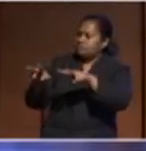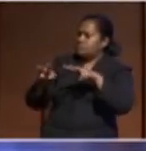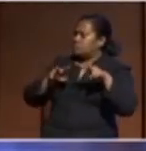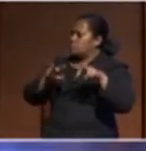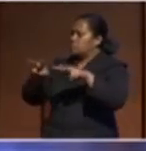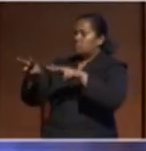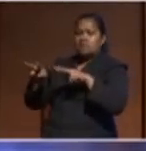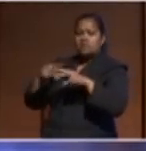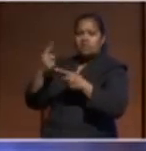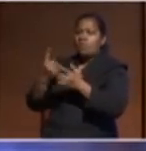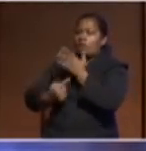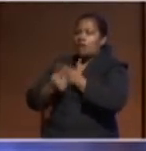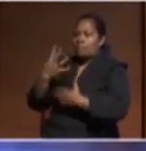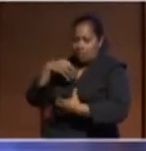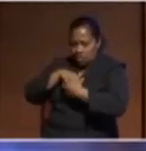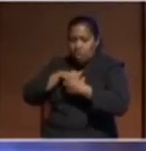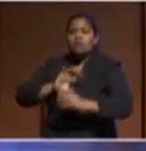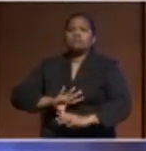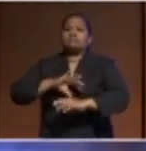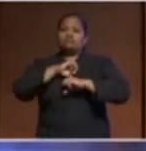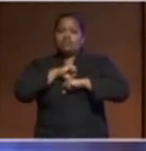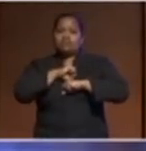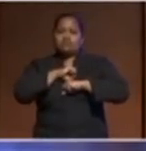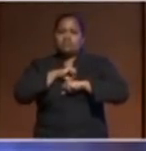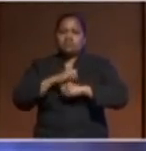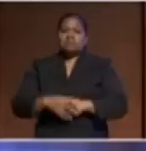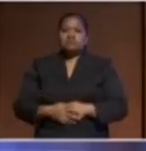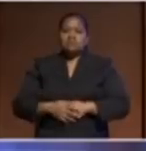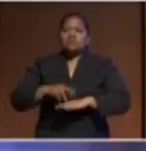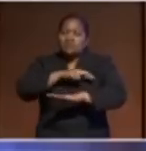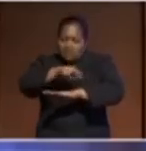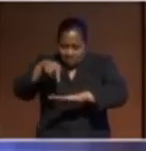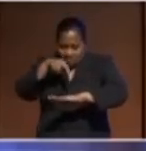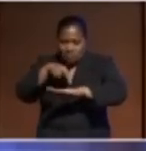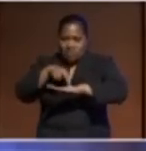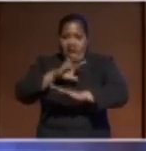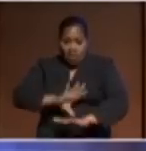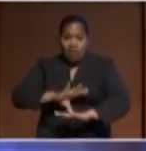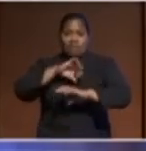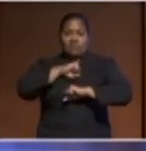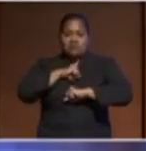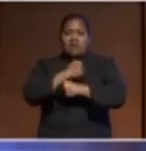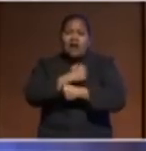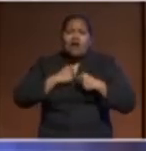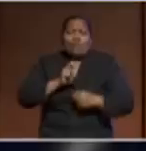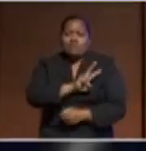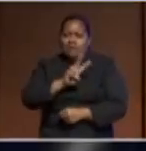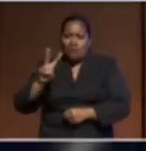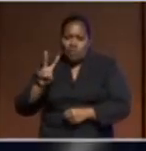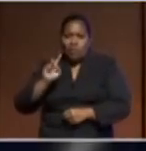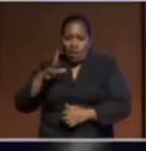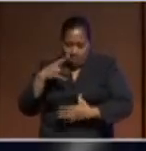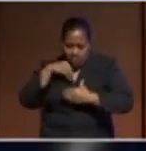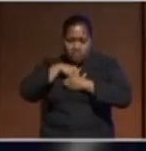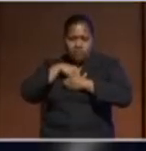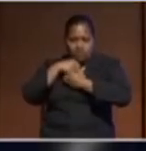as individual nations, but as a region to tackle our own issues, have confidence that our values actually are going to carry us through and those specific